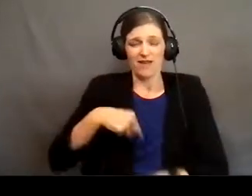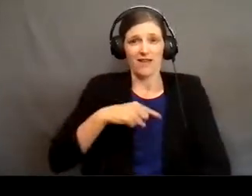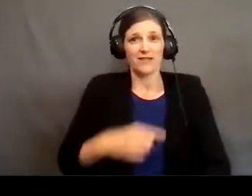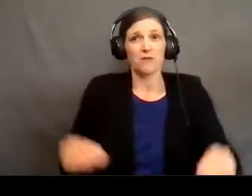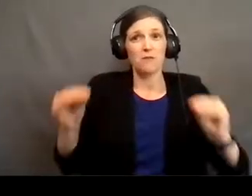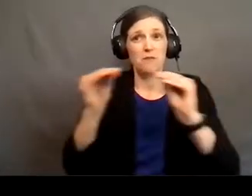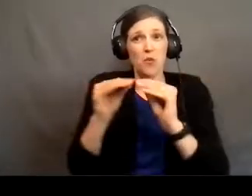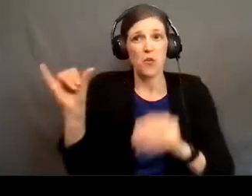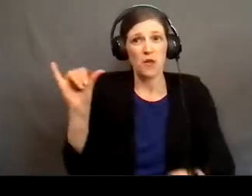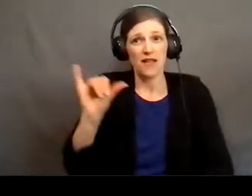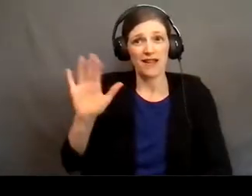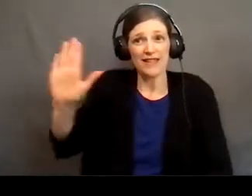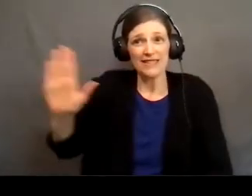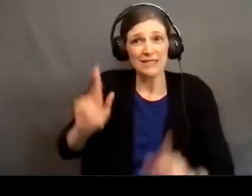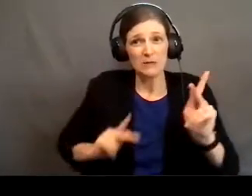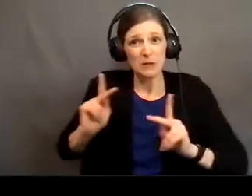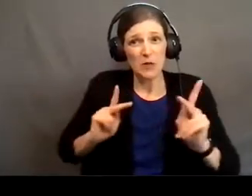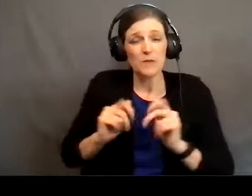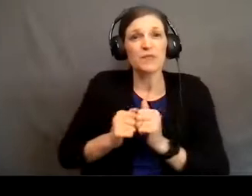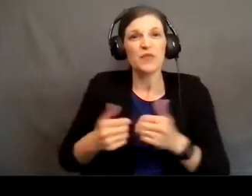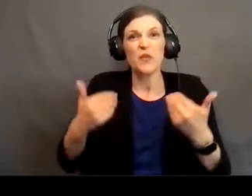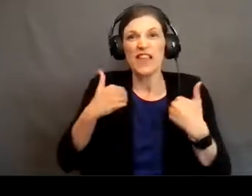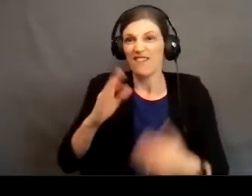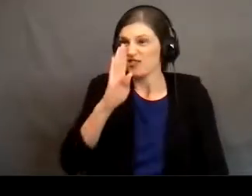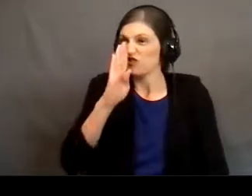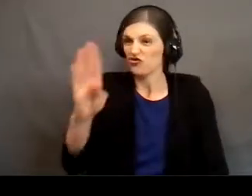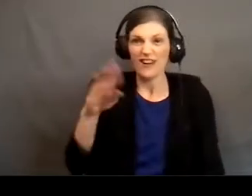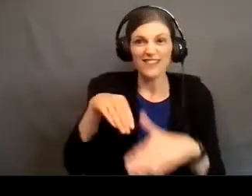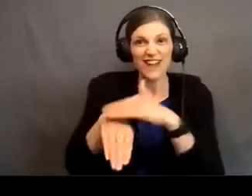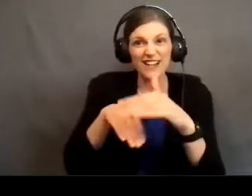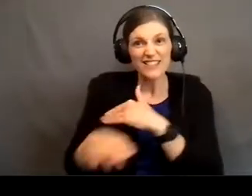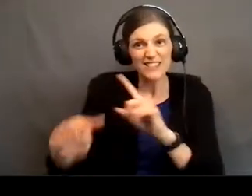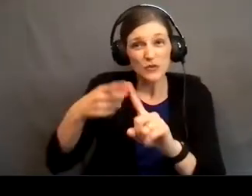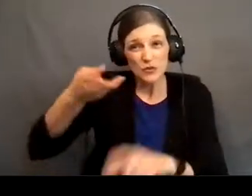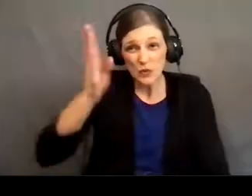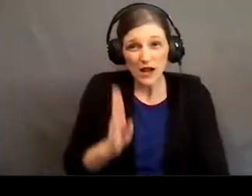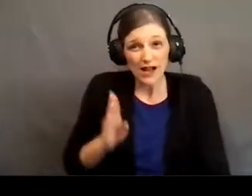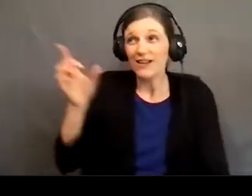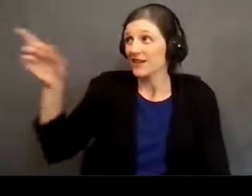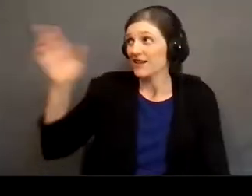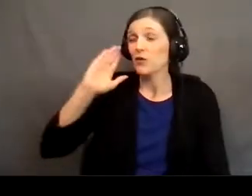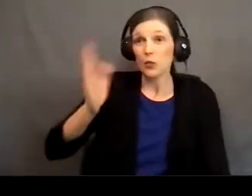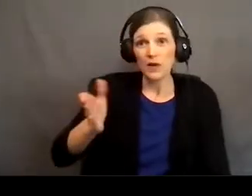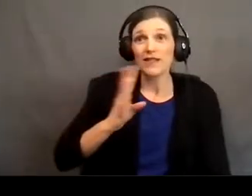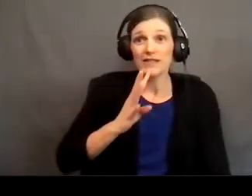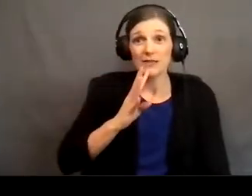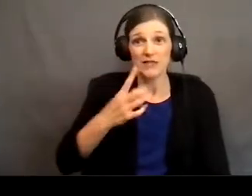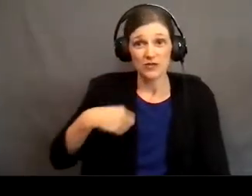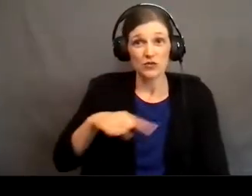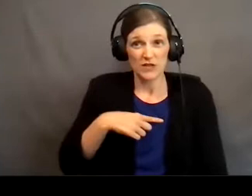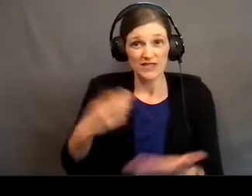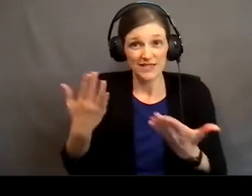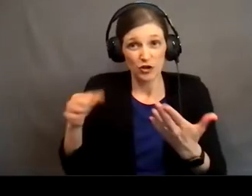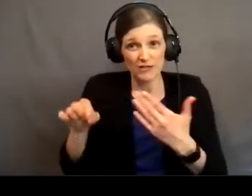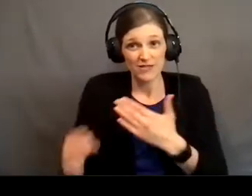his people. We have direct access to God and he will speak to us here this morning.